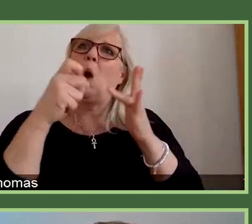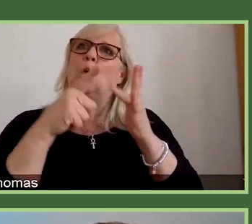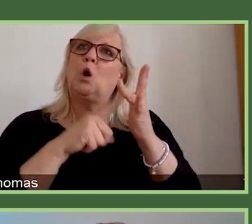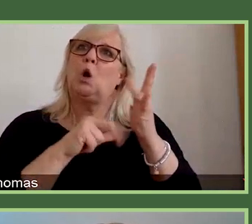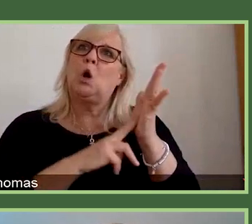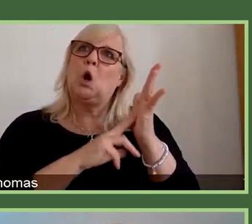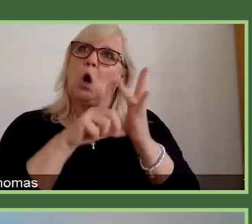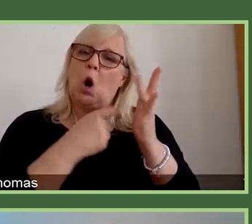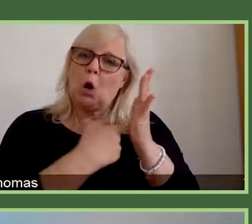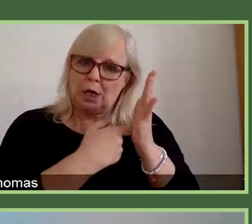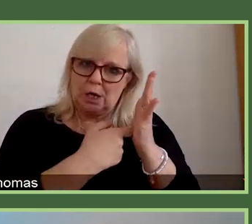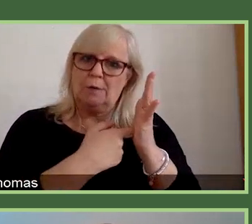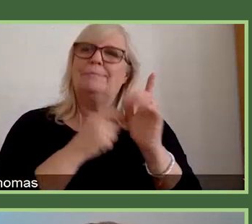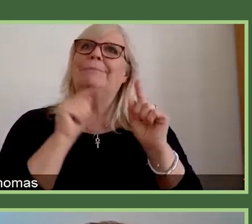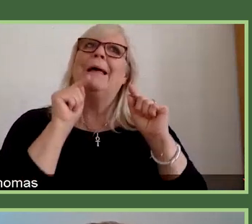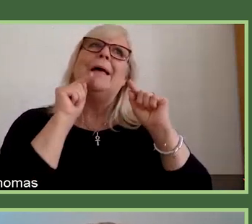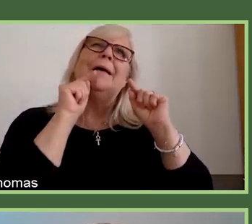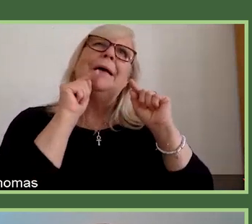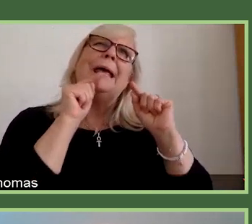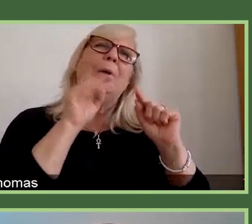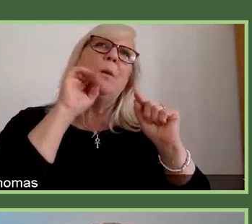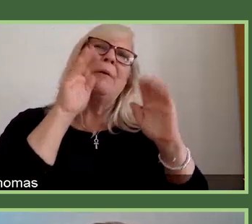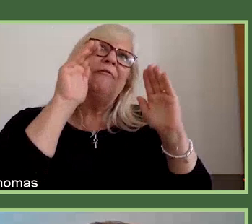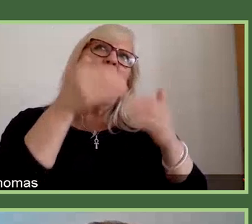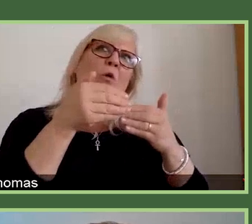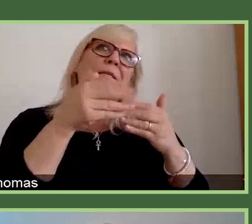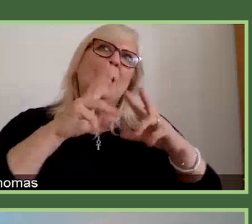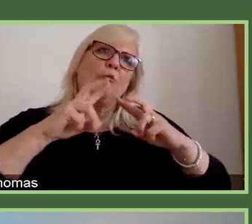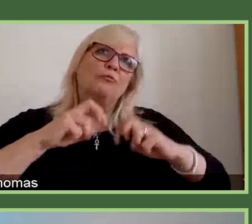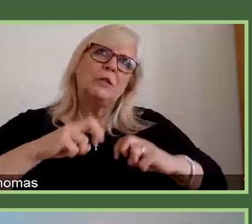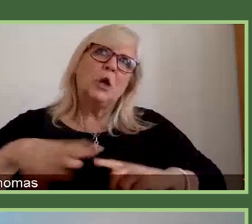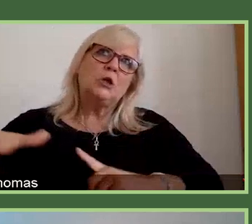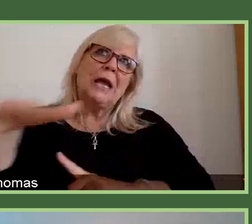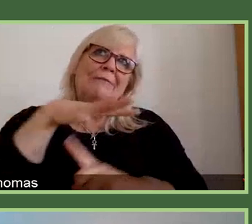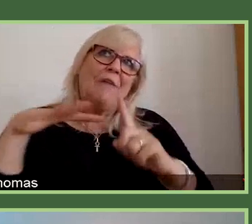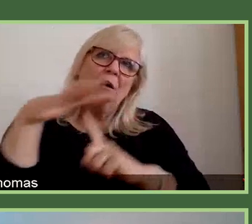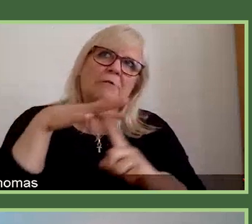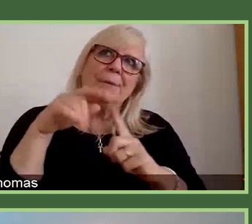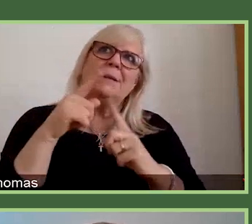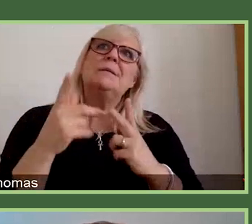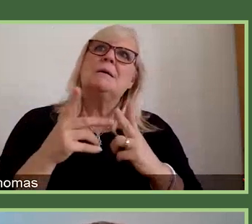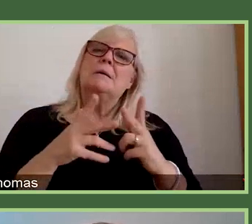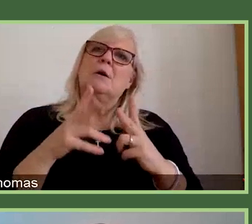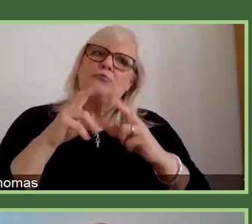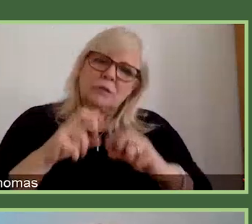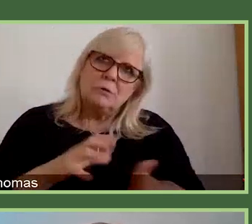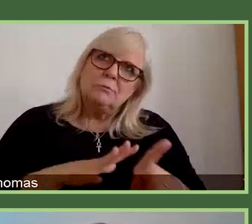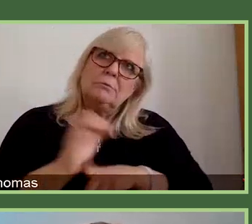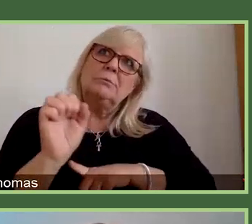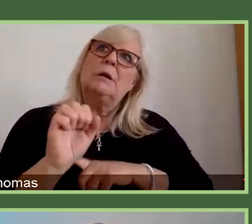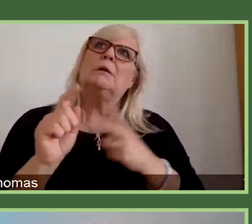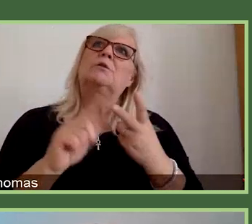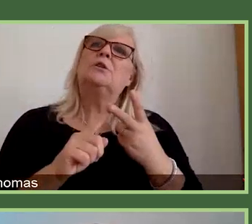research environment. That's issues to do with research culture, open research. And I guess kind of broader